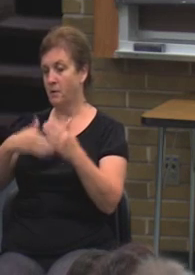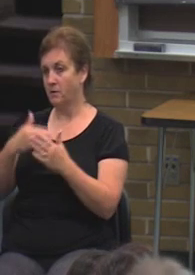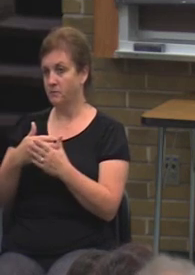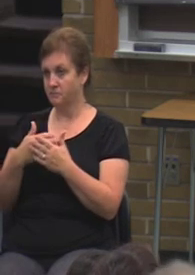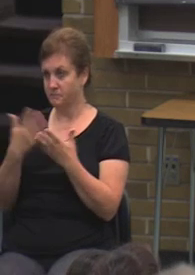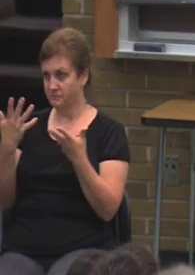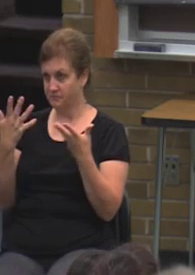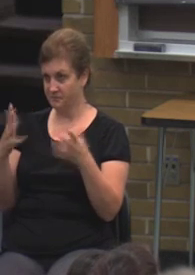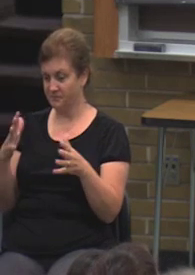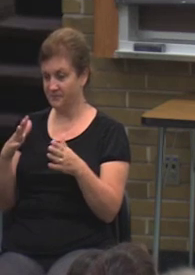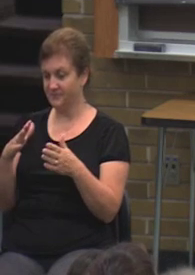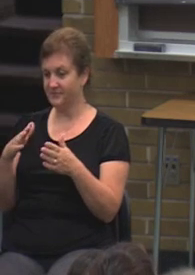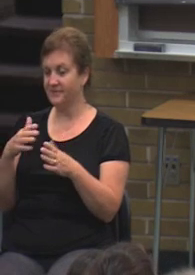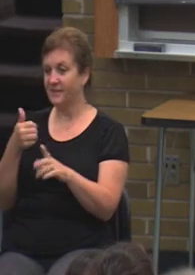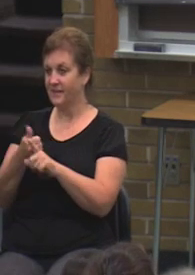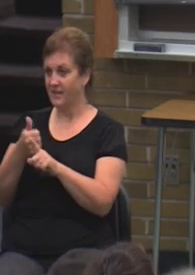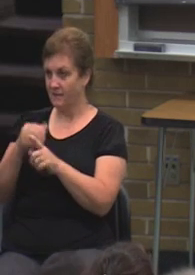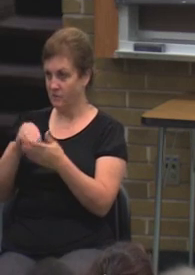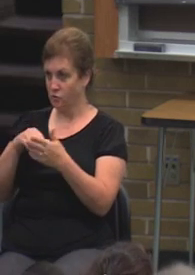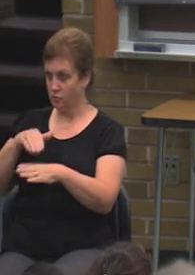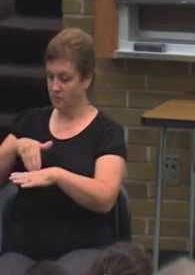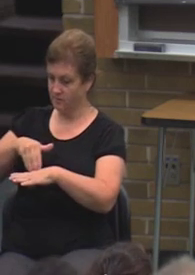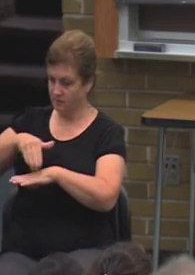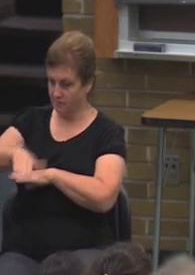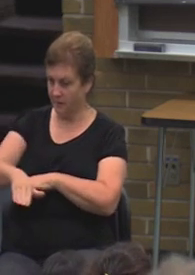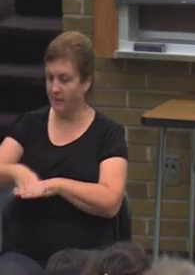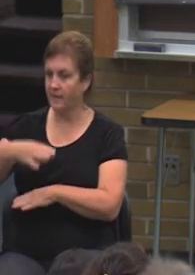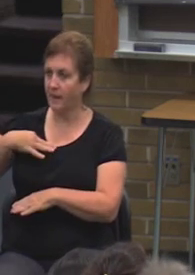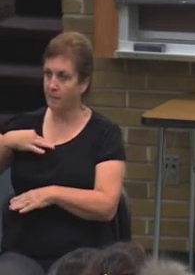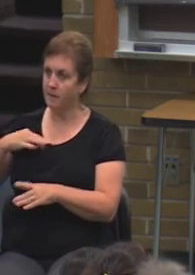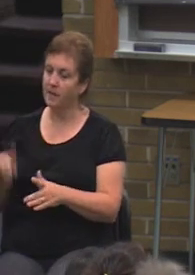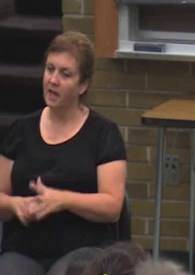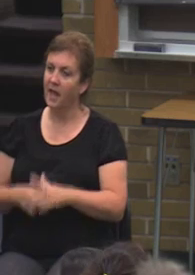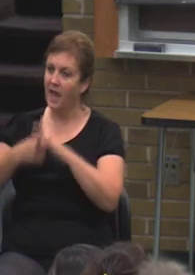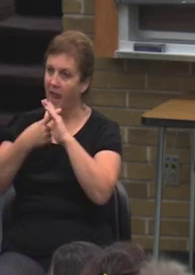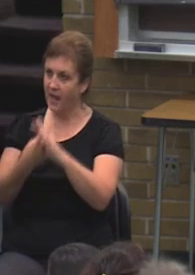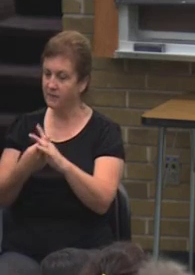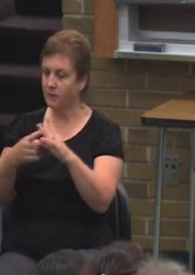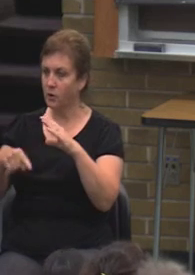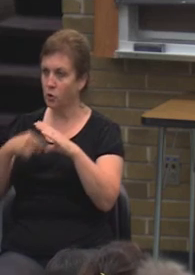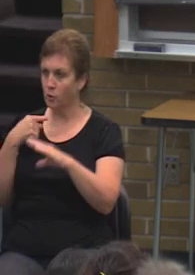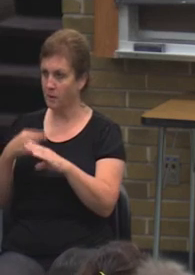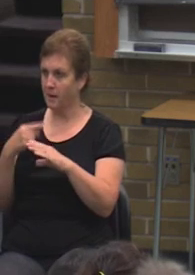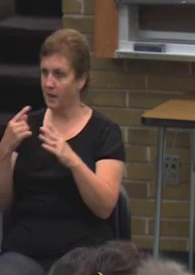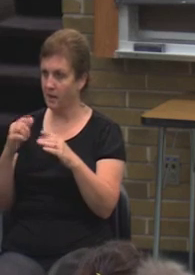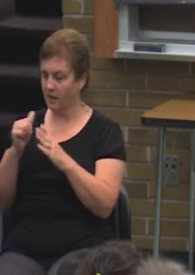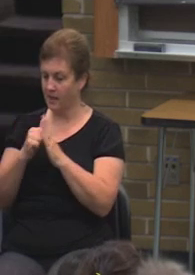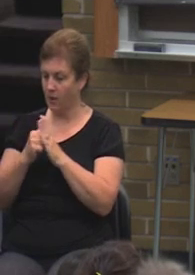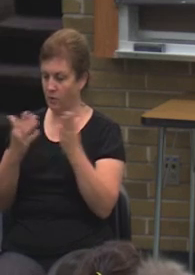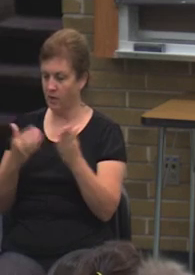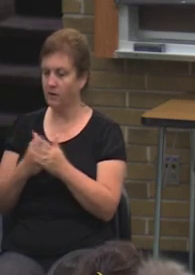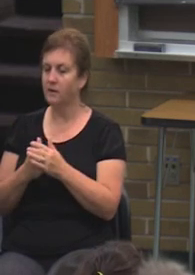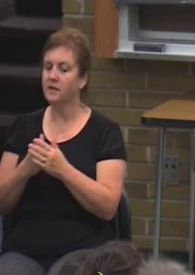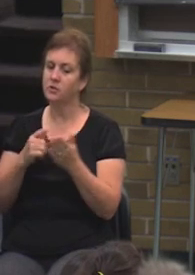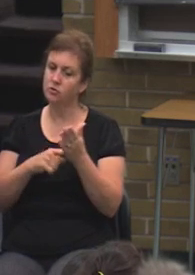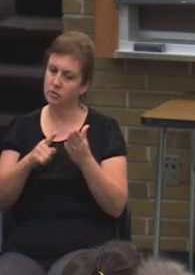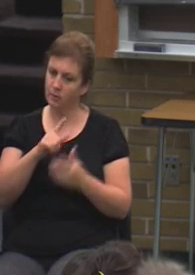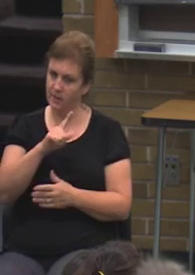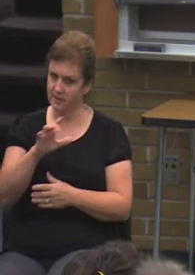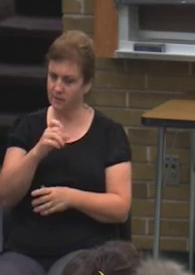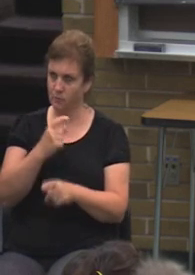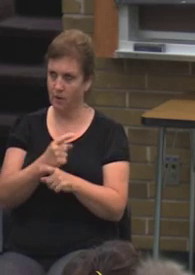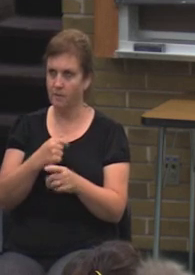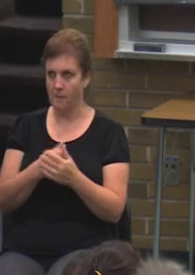you as a student submit the application, activate your email account, follow back up with LCC, and that is correct. That would be